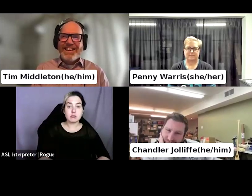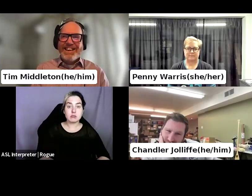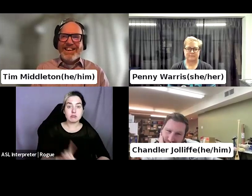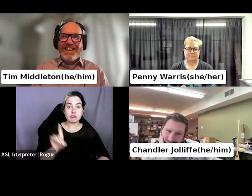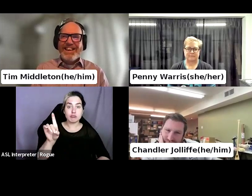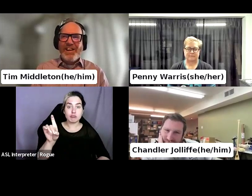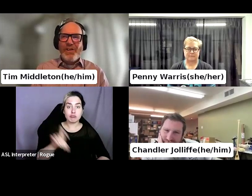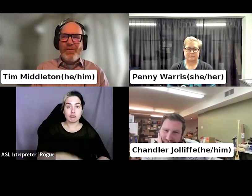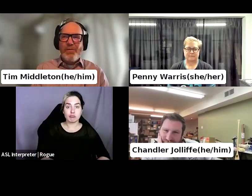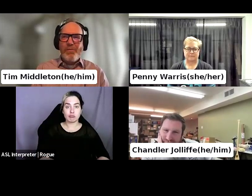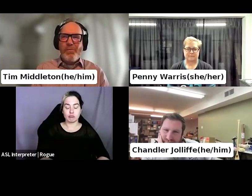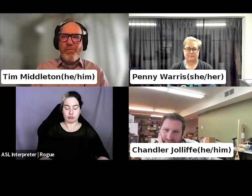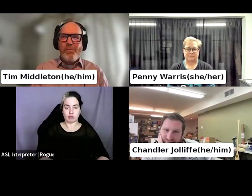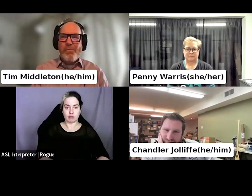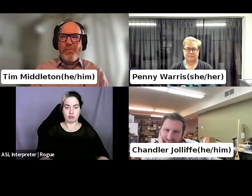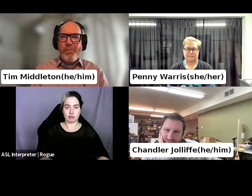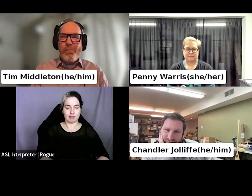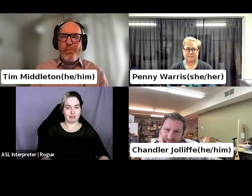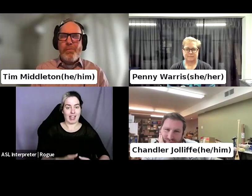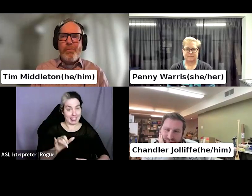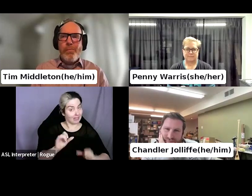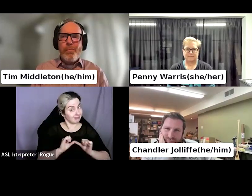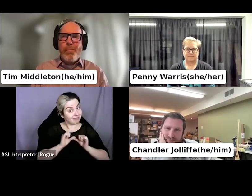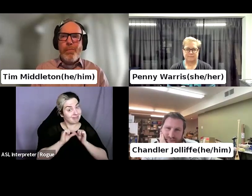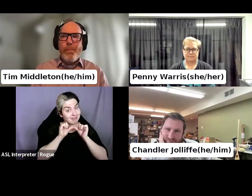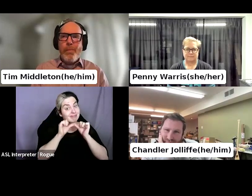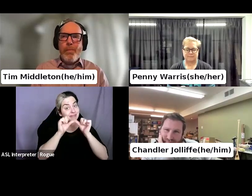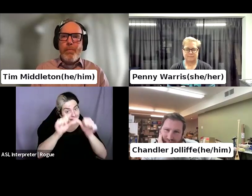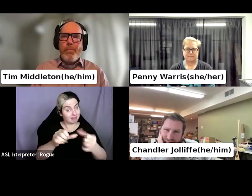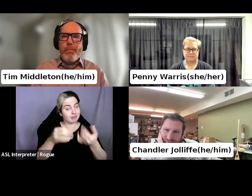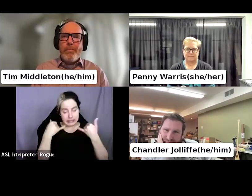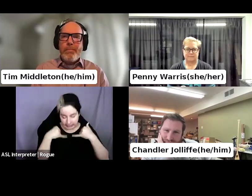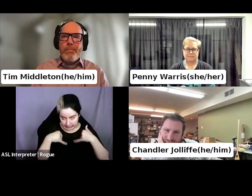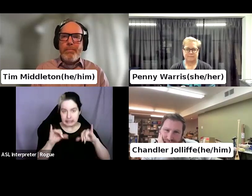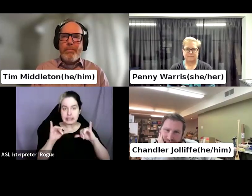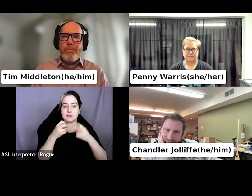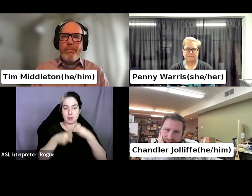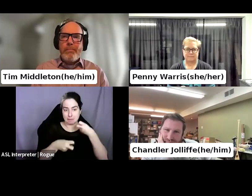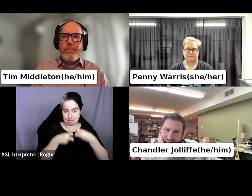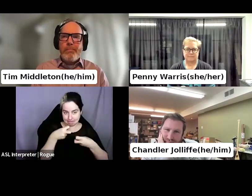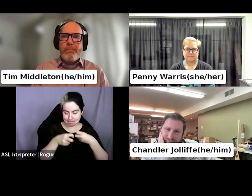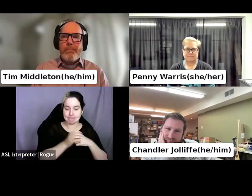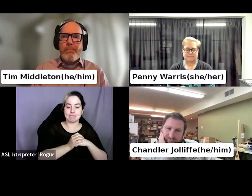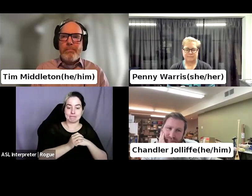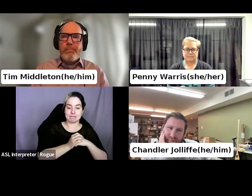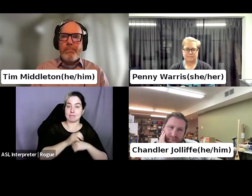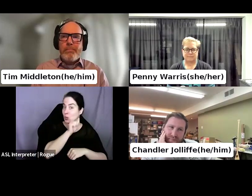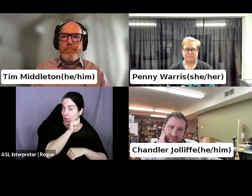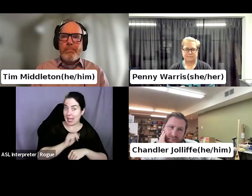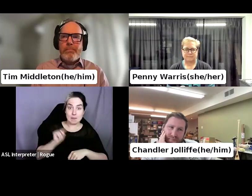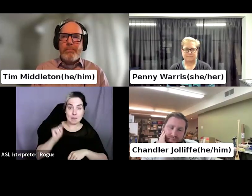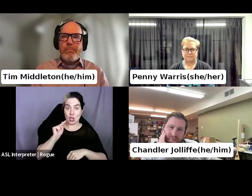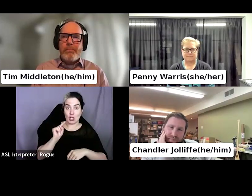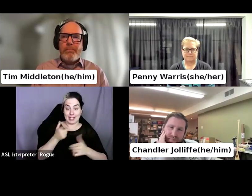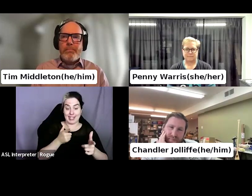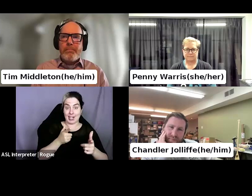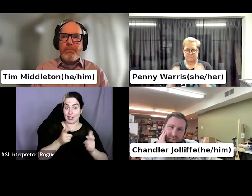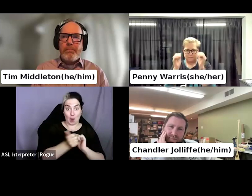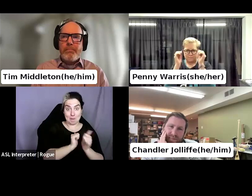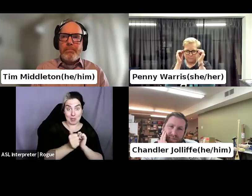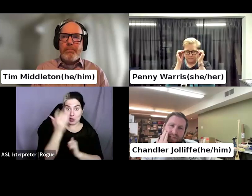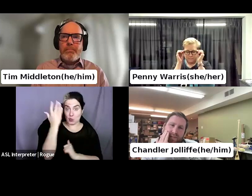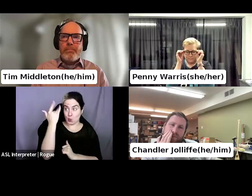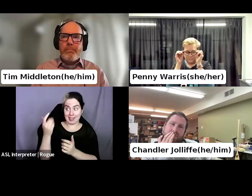You know, and that's, that's been a constant and it's still an issue. And Amazon is also our competitor for speed. If I can't get it from